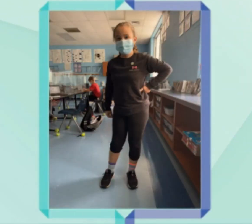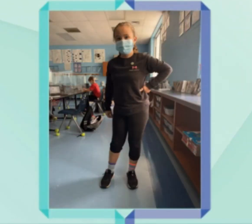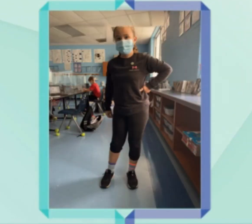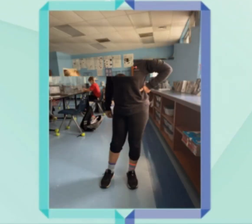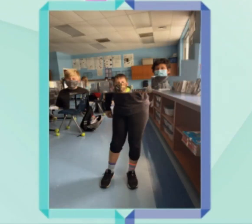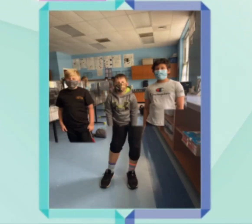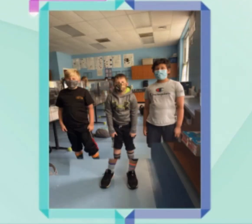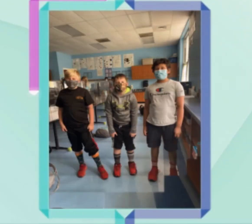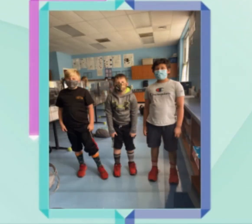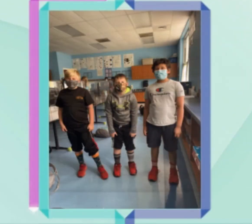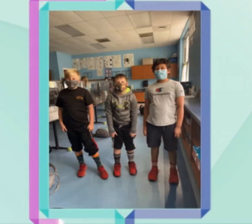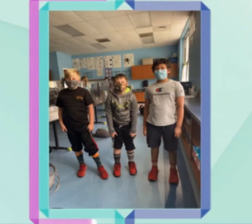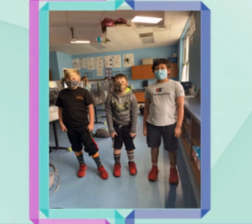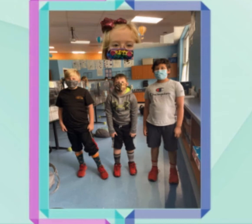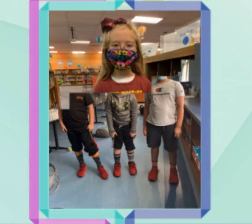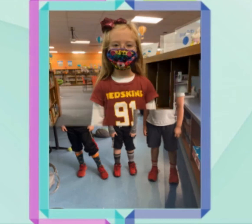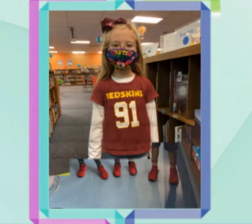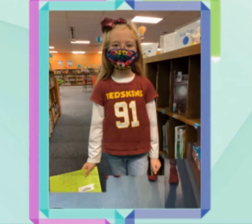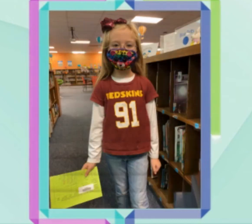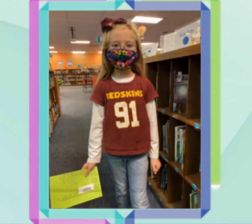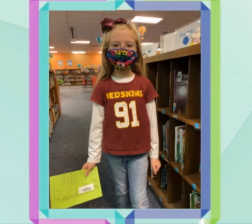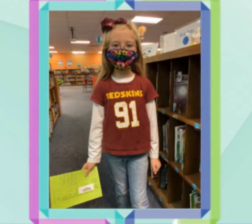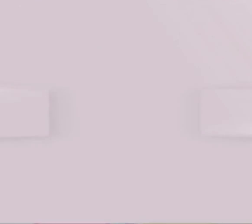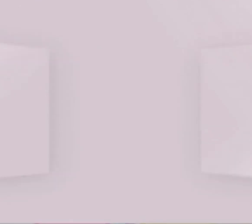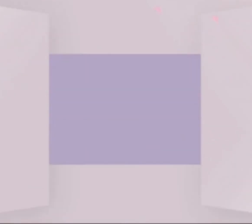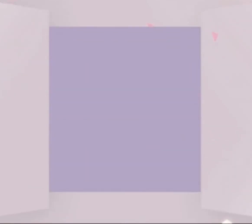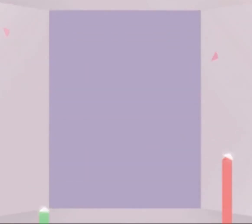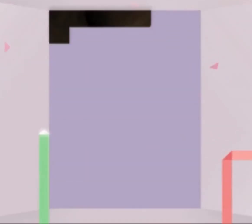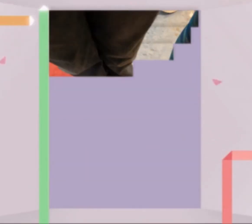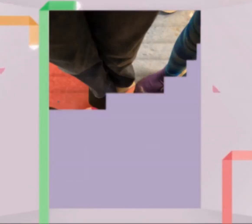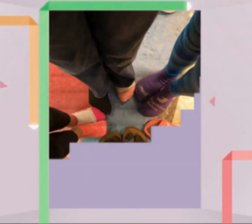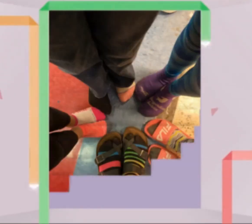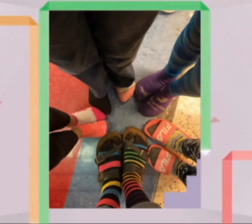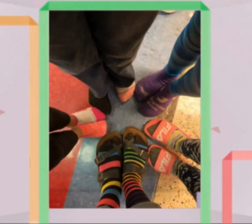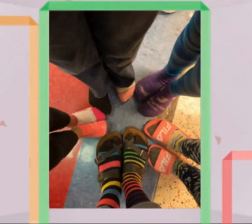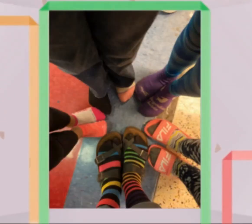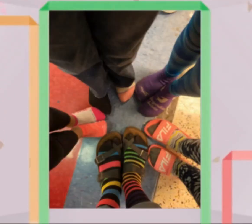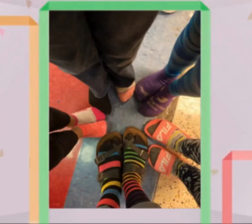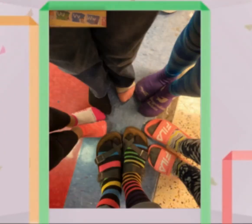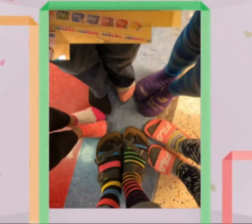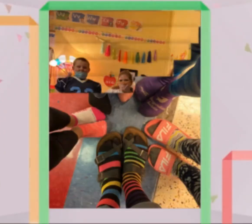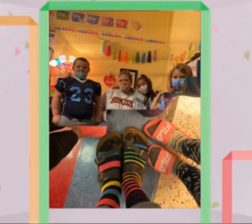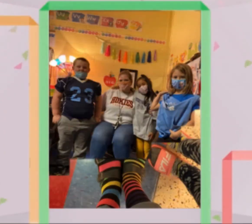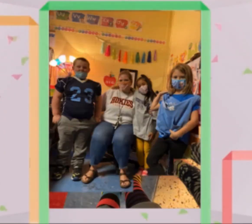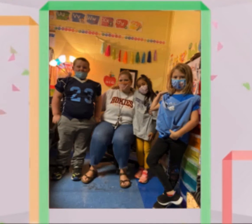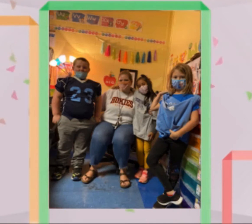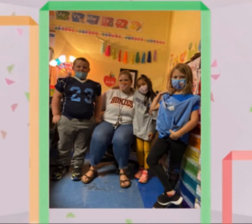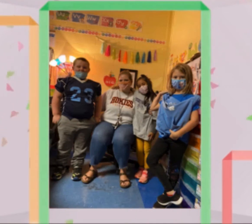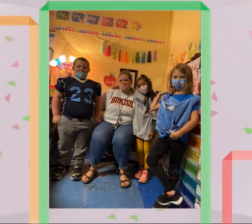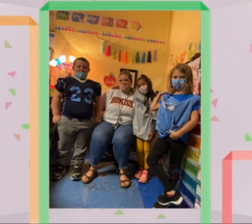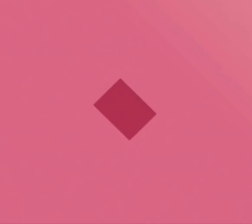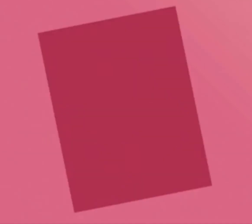live fun, wonderful, productive lives. And we know that by making healthy choices, like staying drug-free, you're more likely to live the best life you